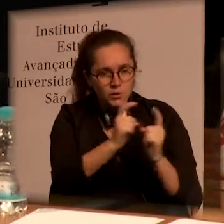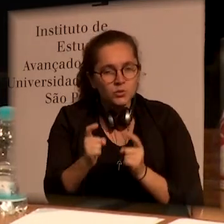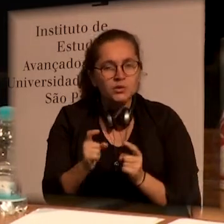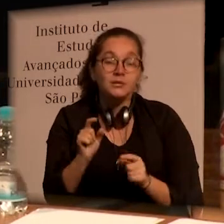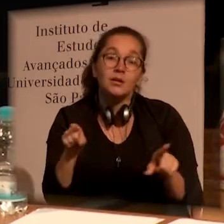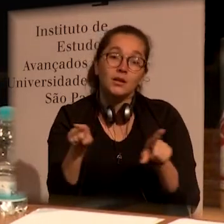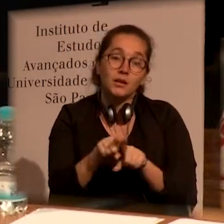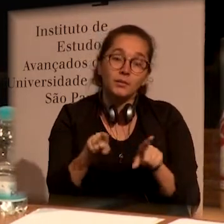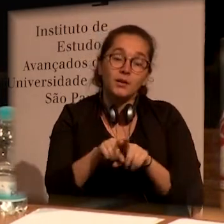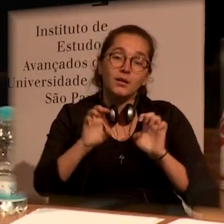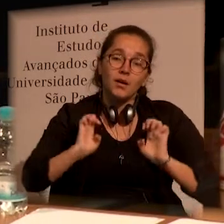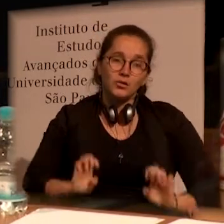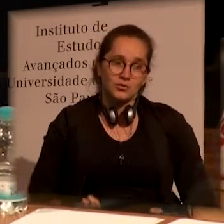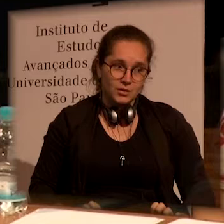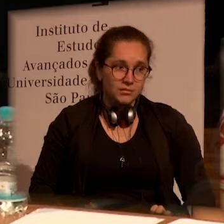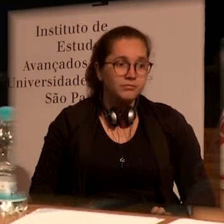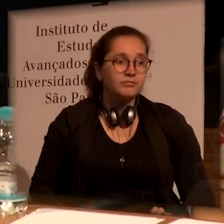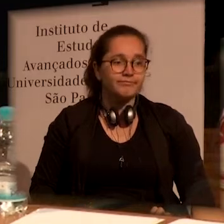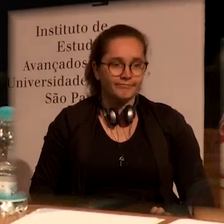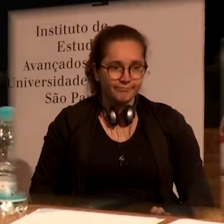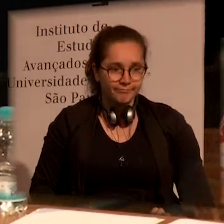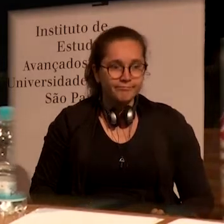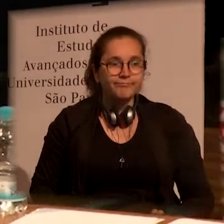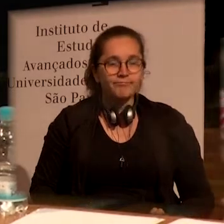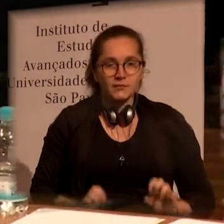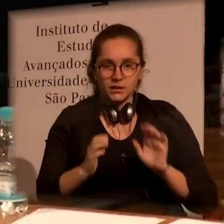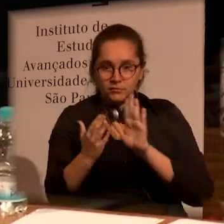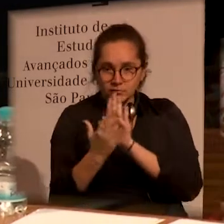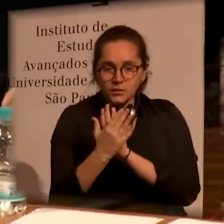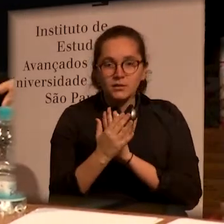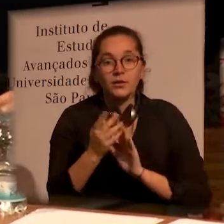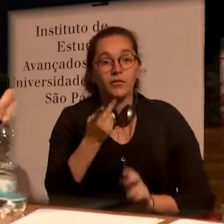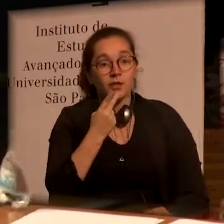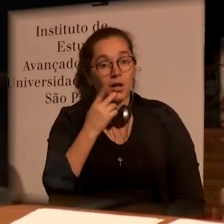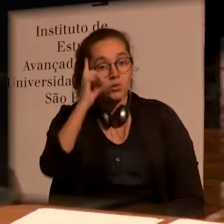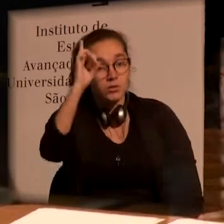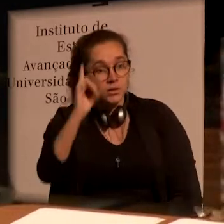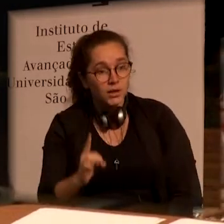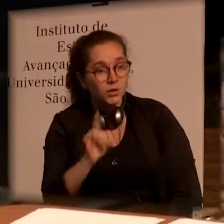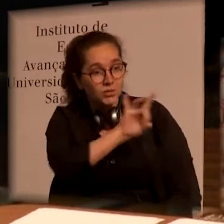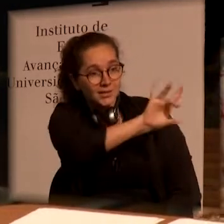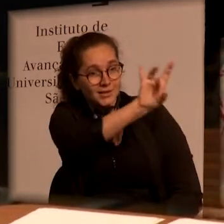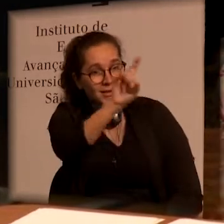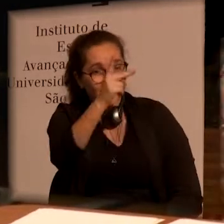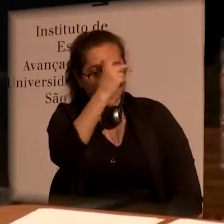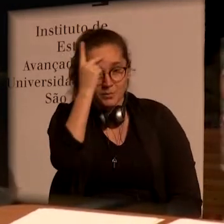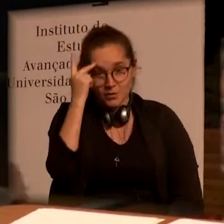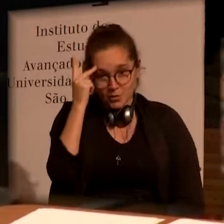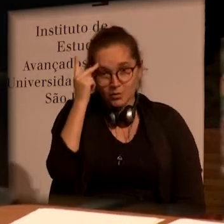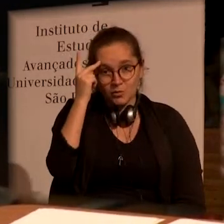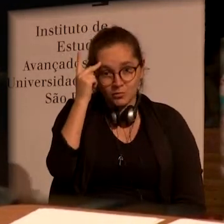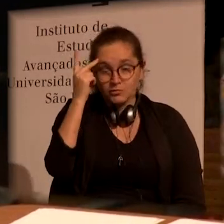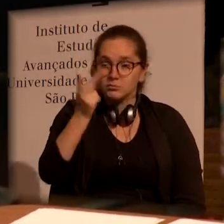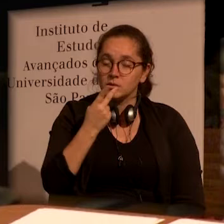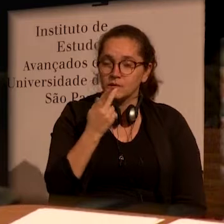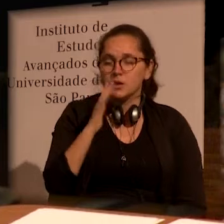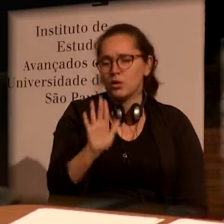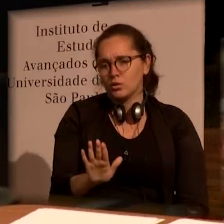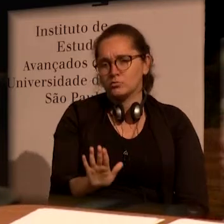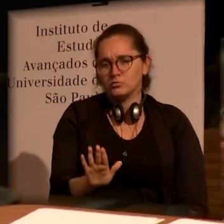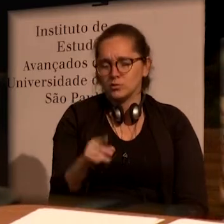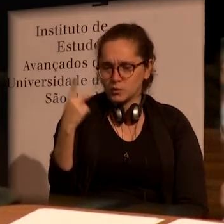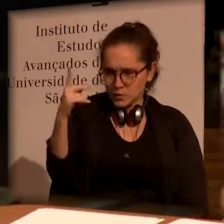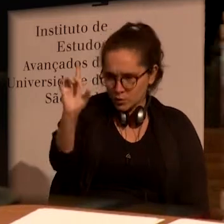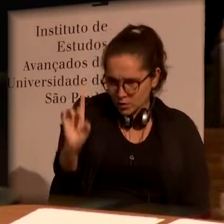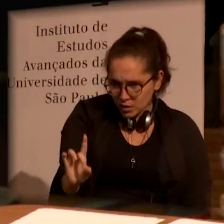And also we have to discuss ethical aspects related to the fundamental rights of people so that we